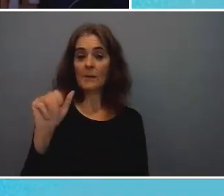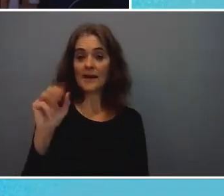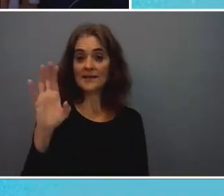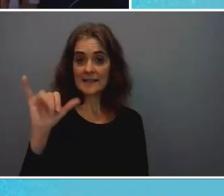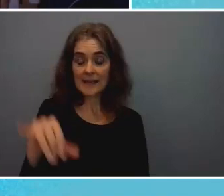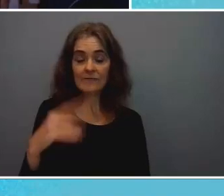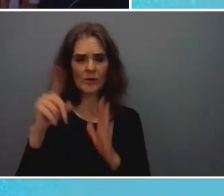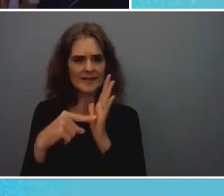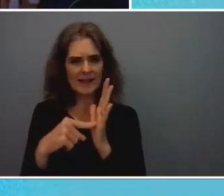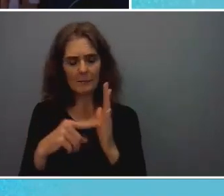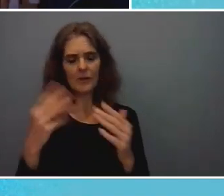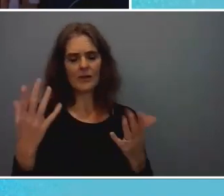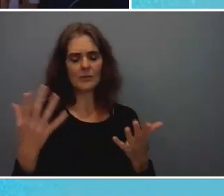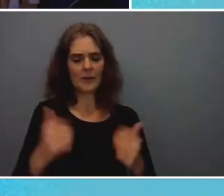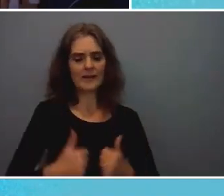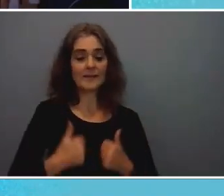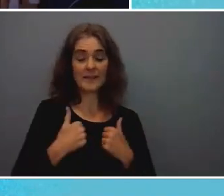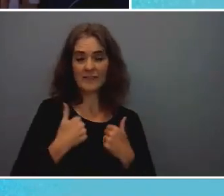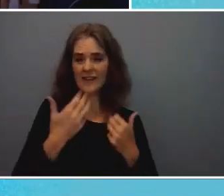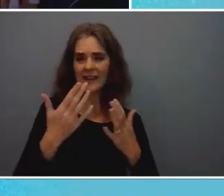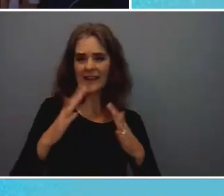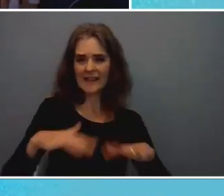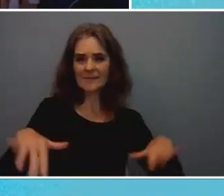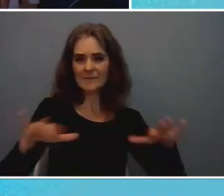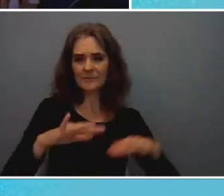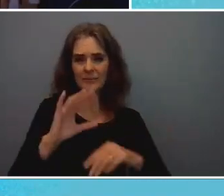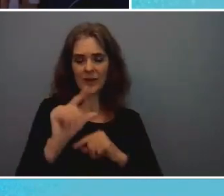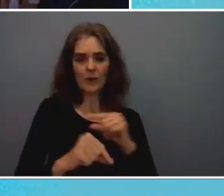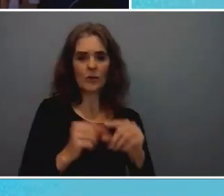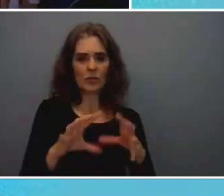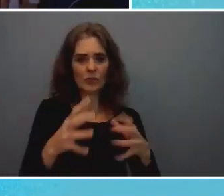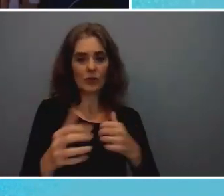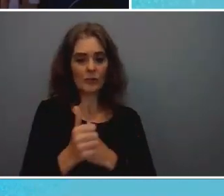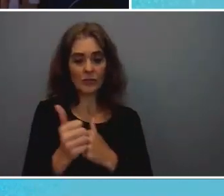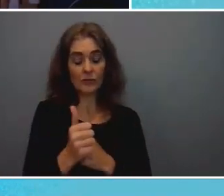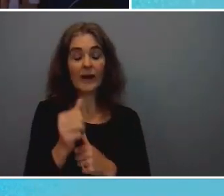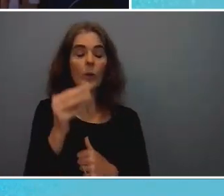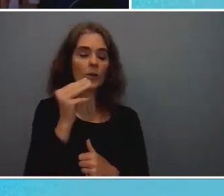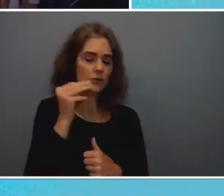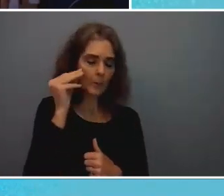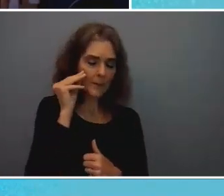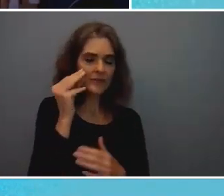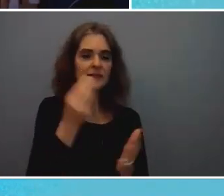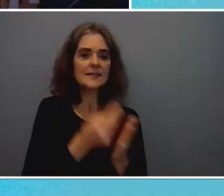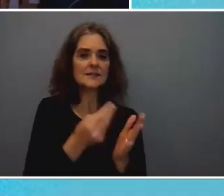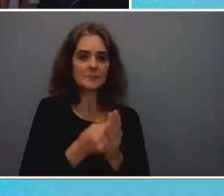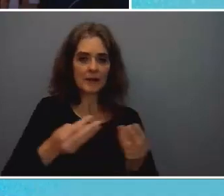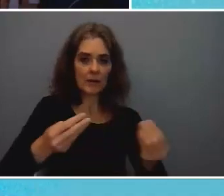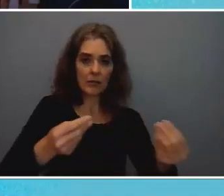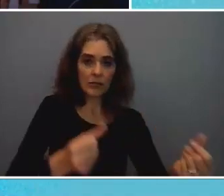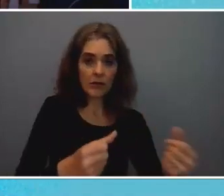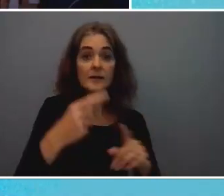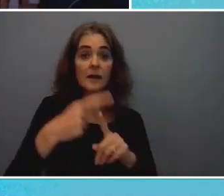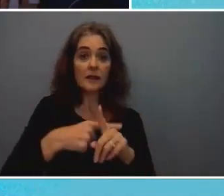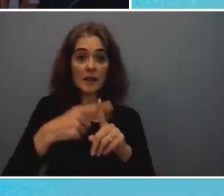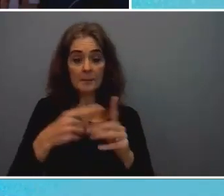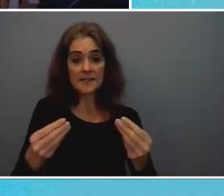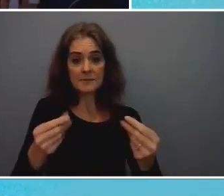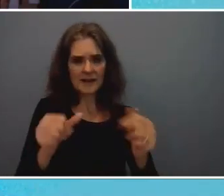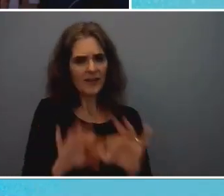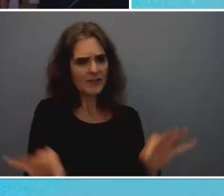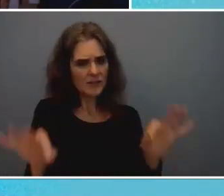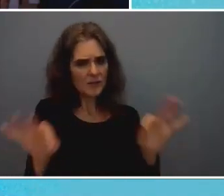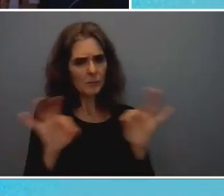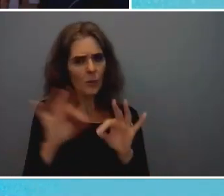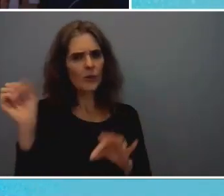about global threats then a lot of domestic spending is also relevant all the climate spending because of course it is partly what